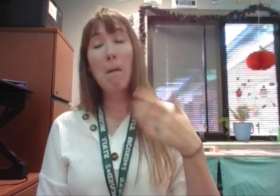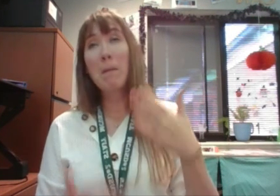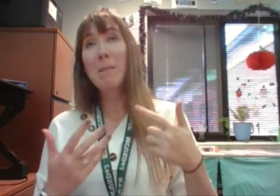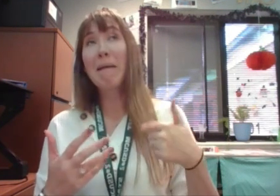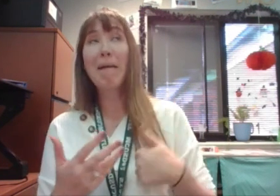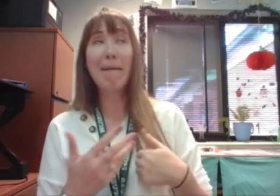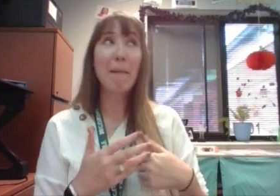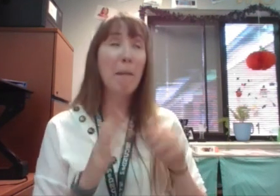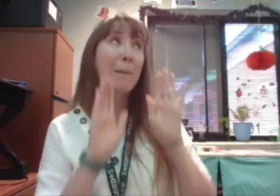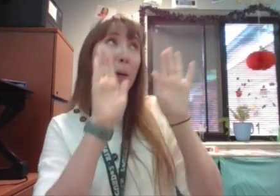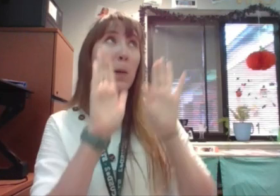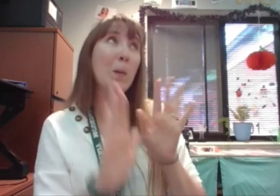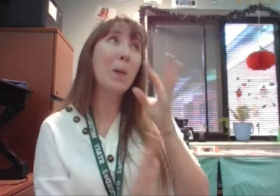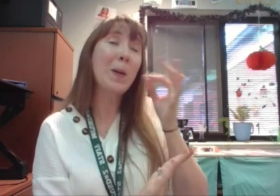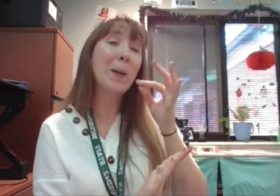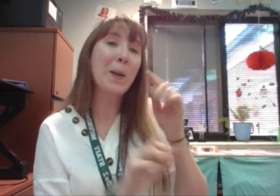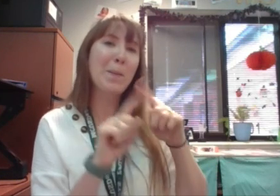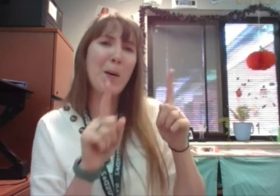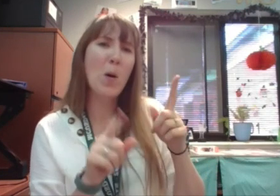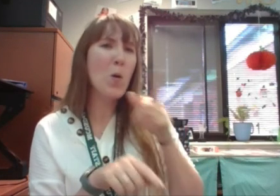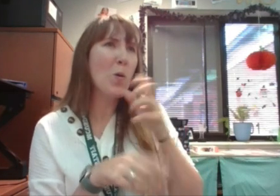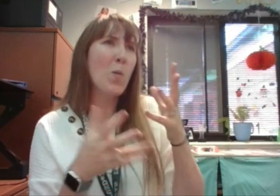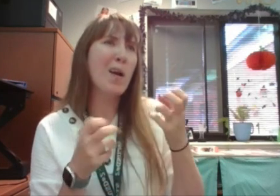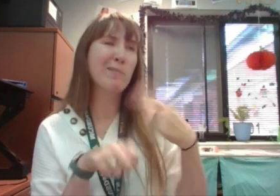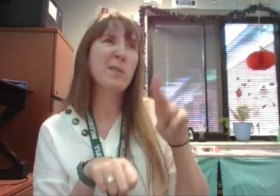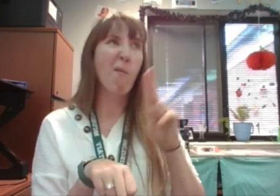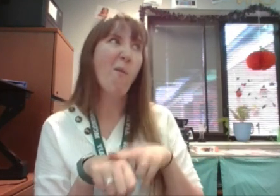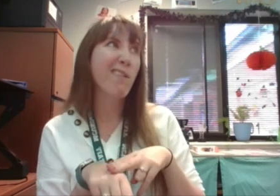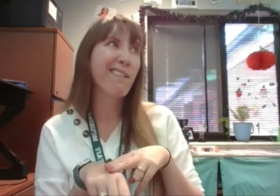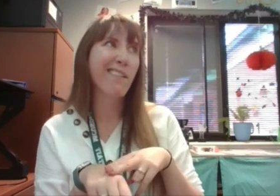extraordinary. But who wants to be ordinary?